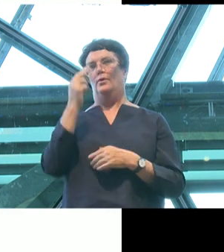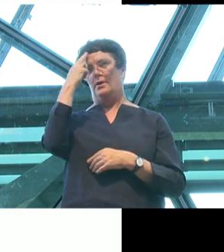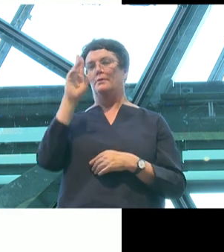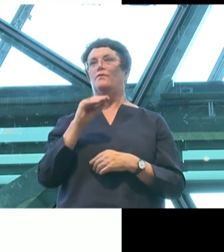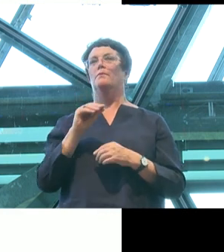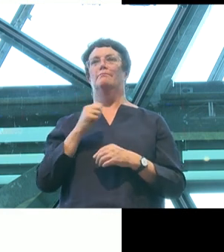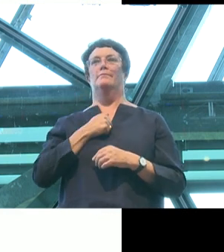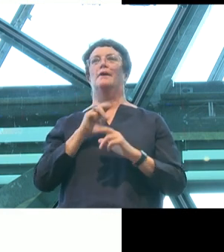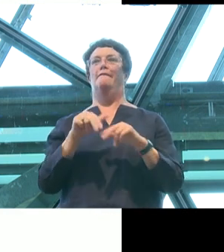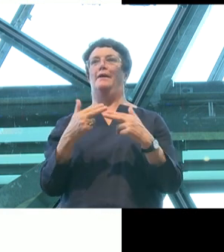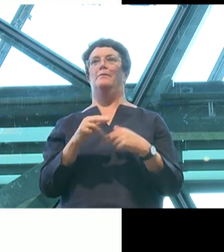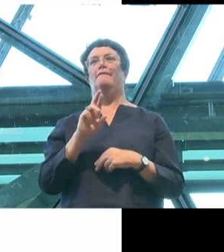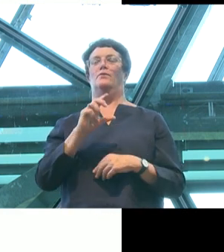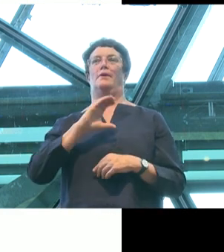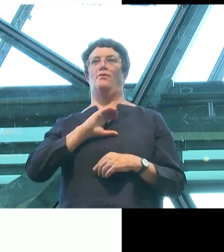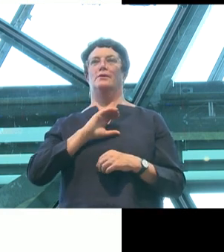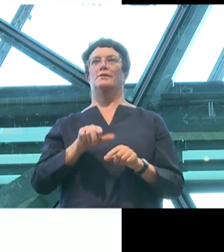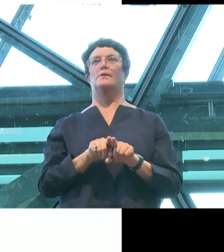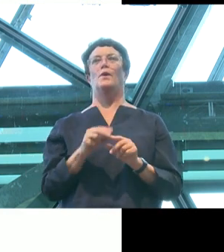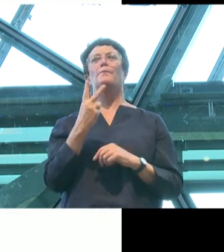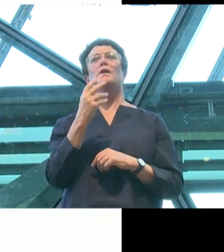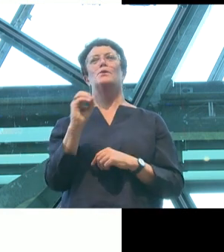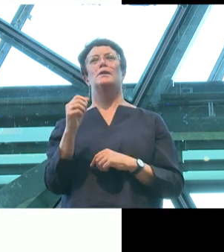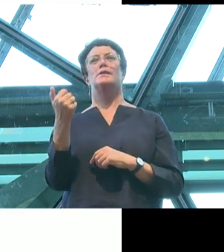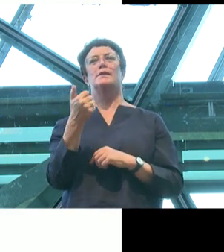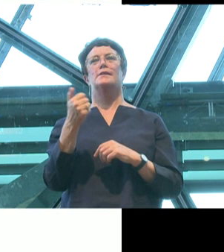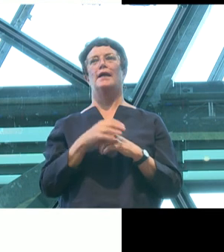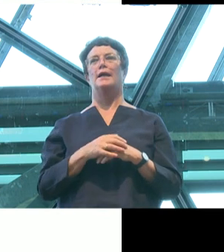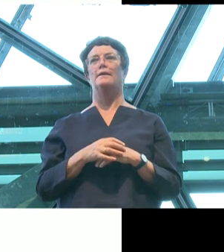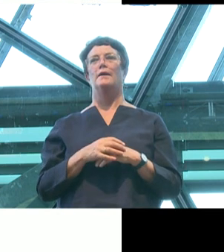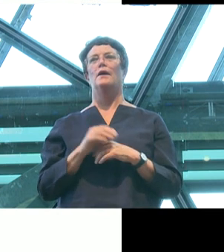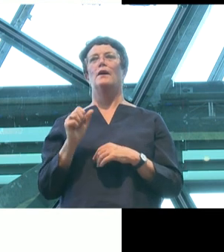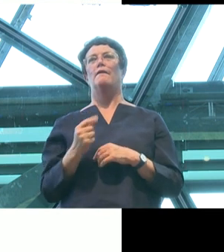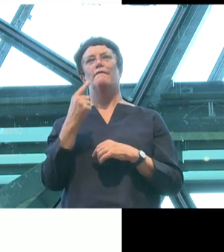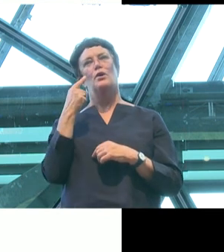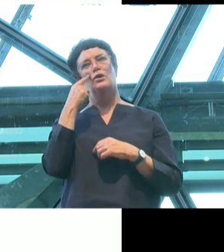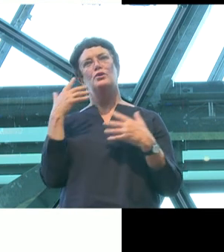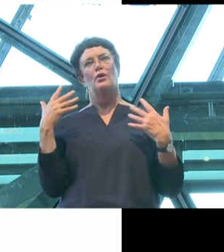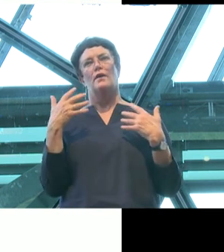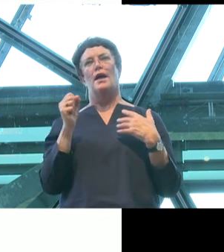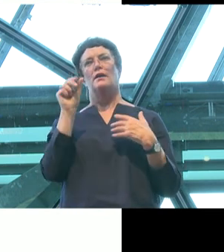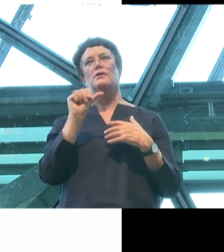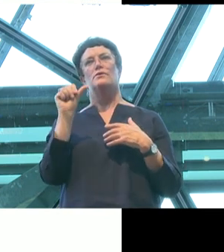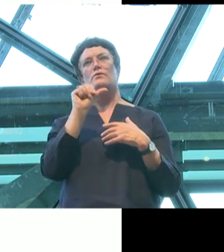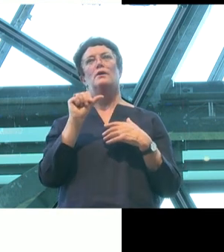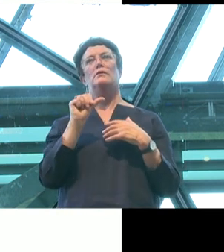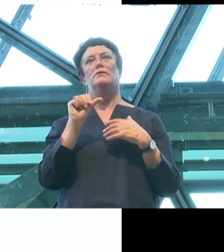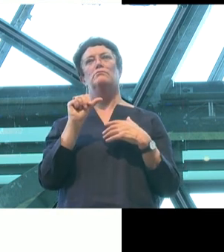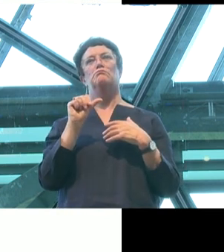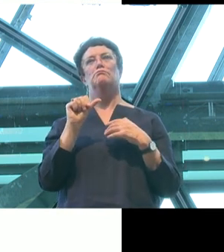In 2016, our show made TV history as the first ever show with an Asian Australian family as leads.